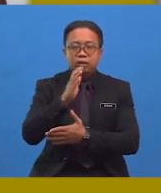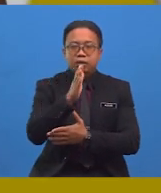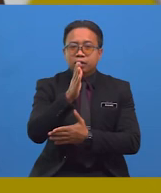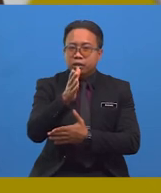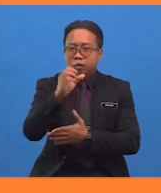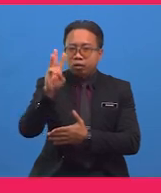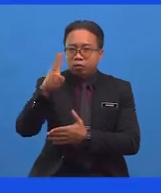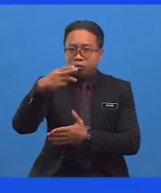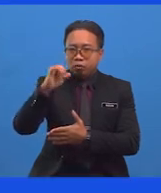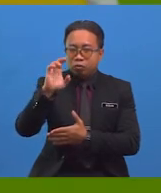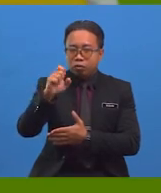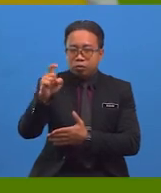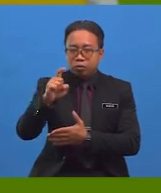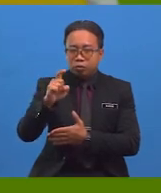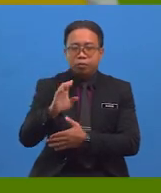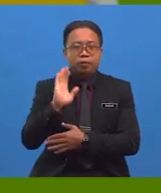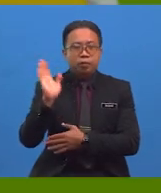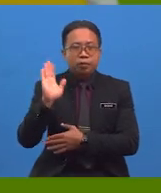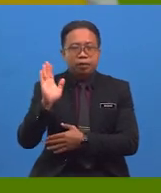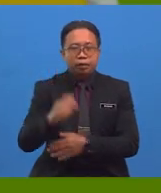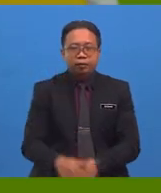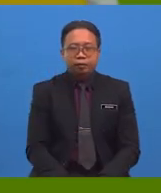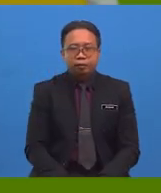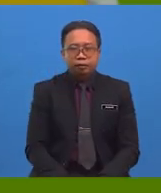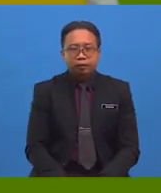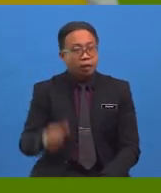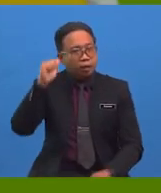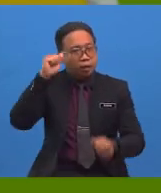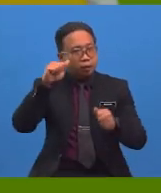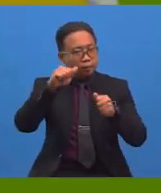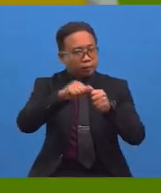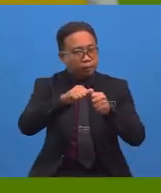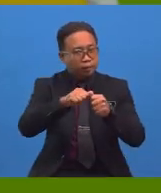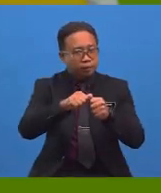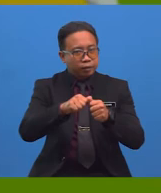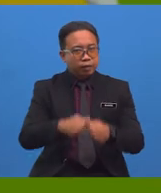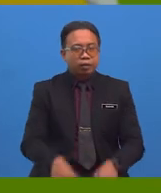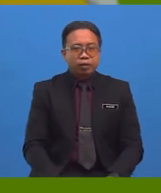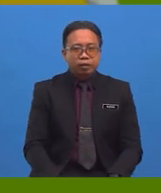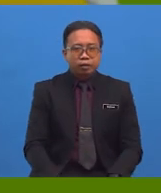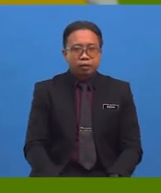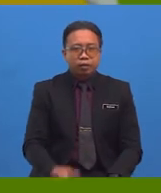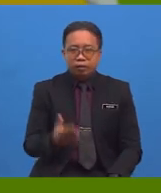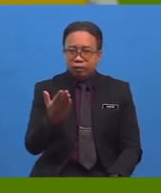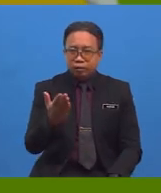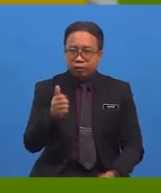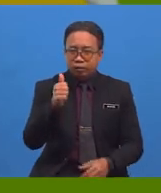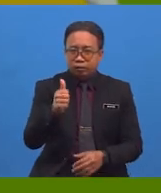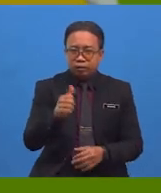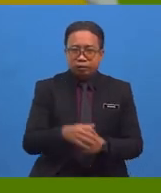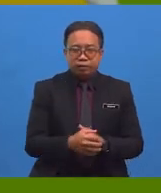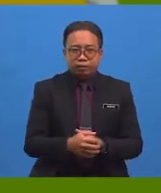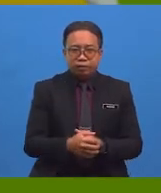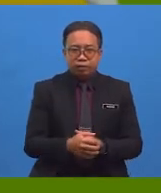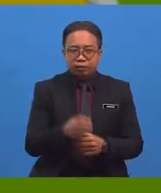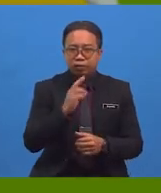Wins! Bye-bye! And always remember... Here's the grater, here's the